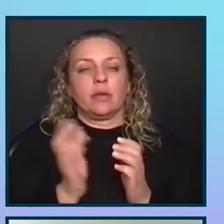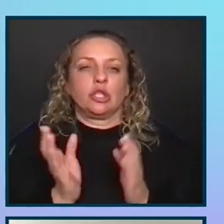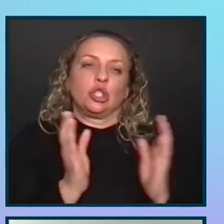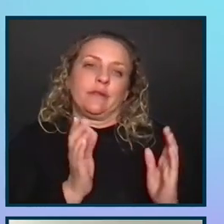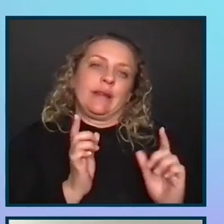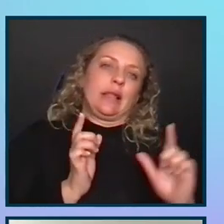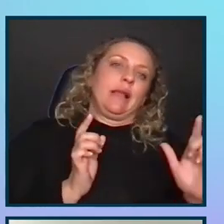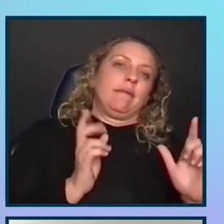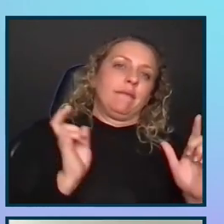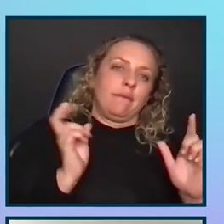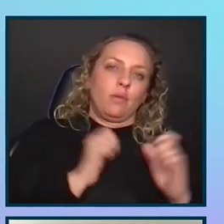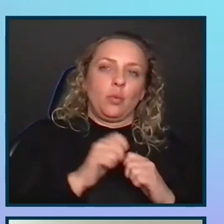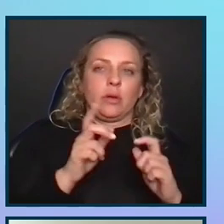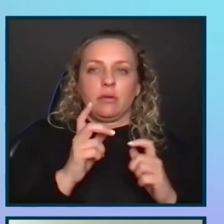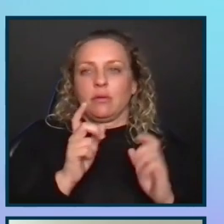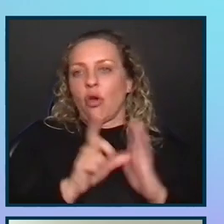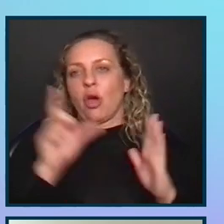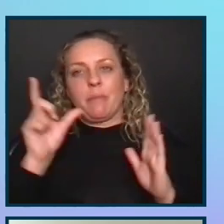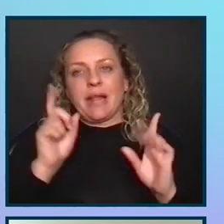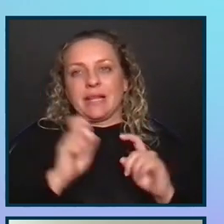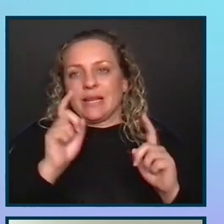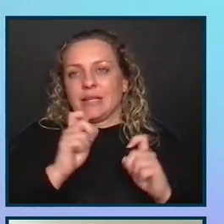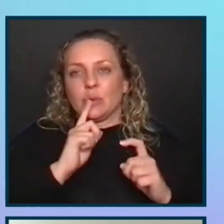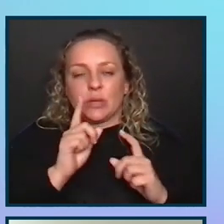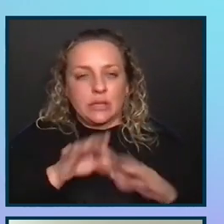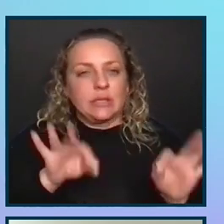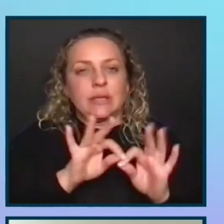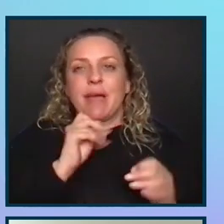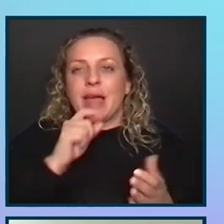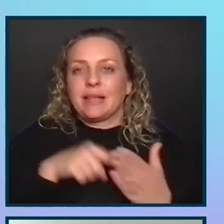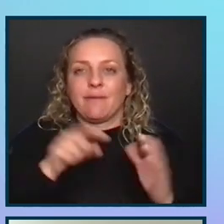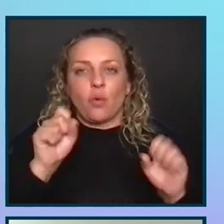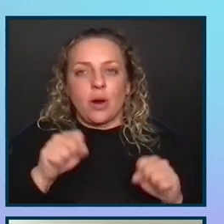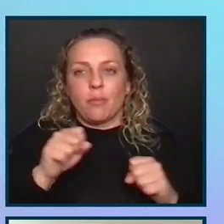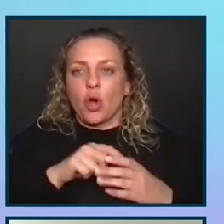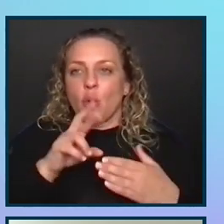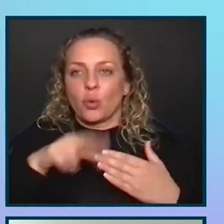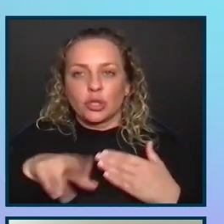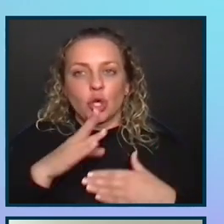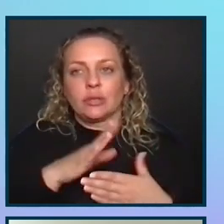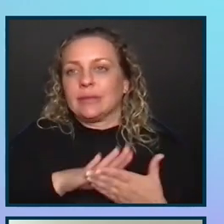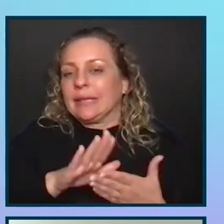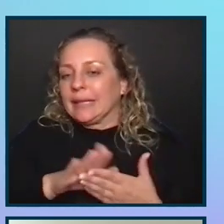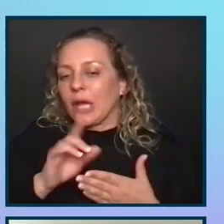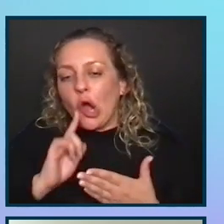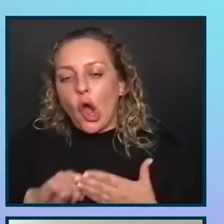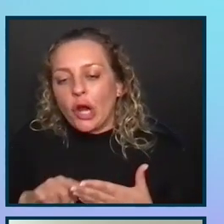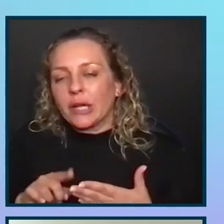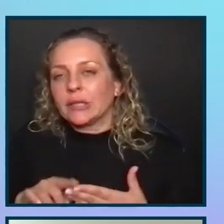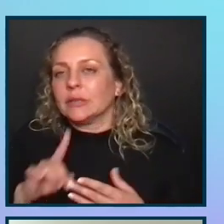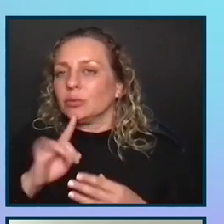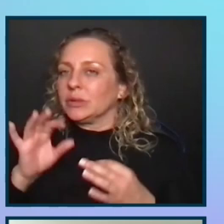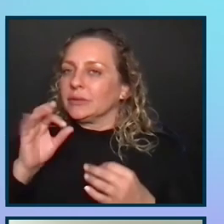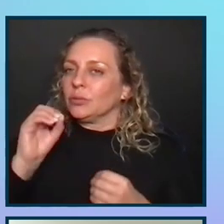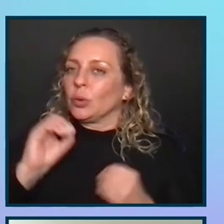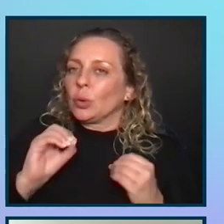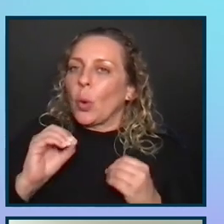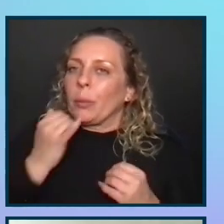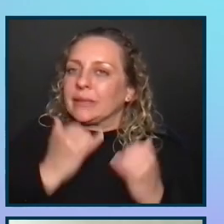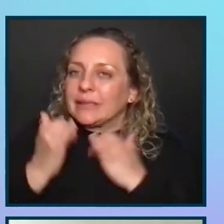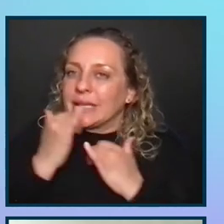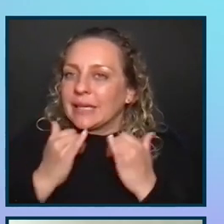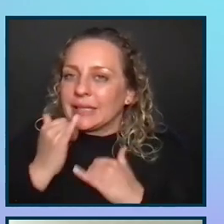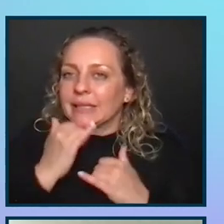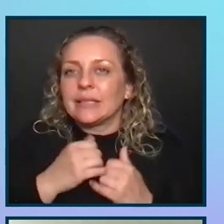Yeah, shifting left with automated testing. It's always significant. It's always important. Results in cleaner audits. If for nothing else, you know, with